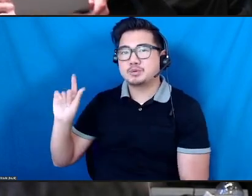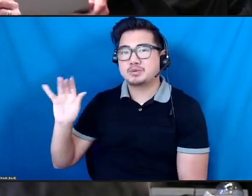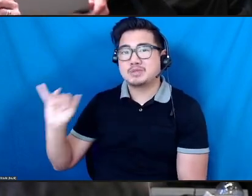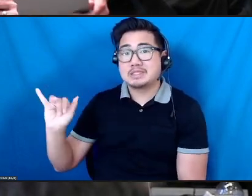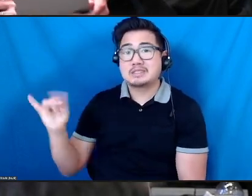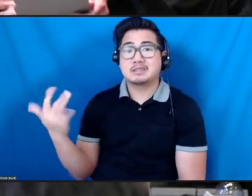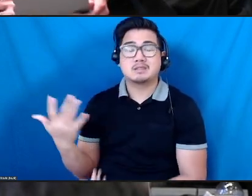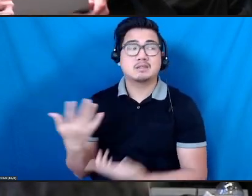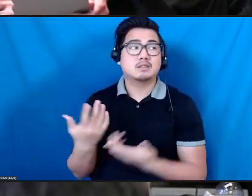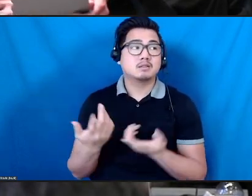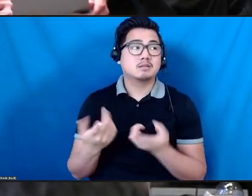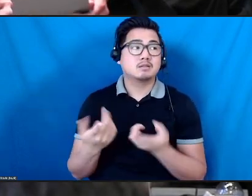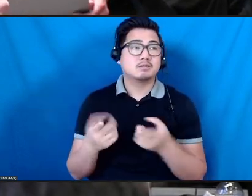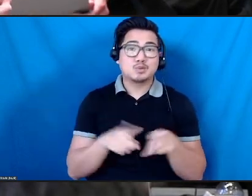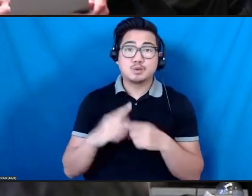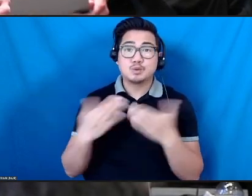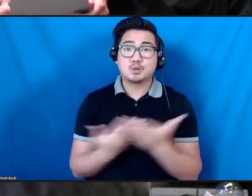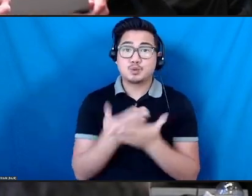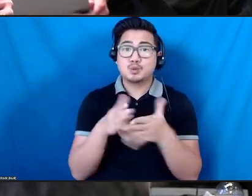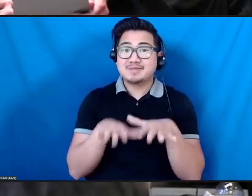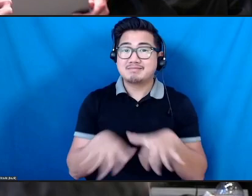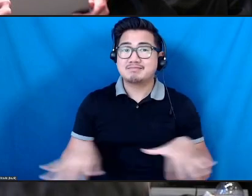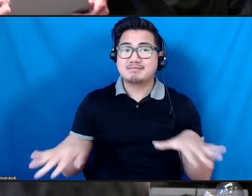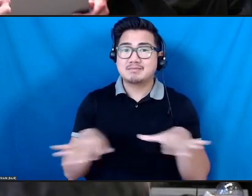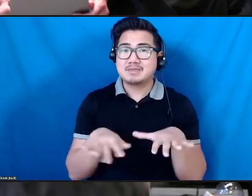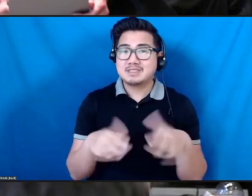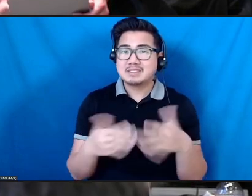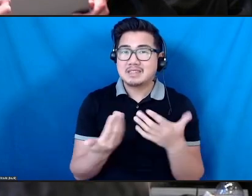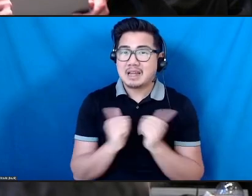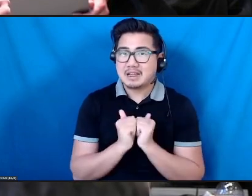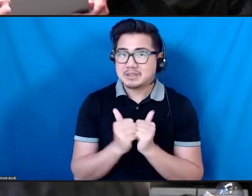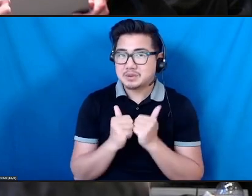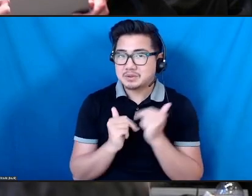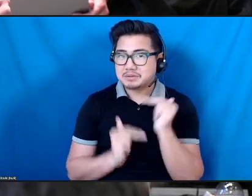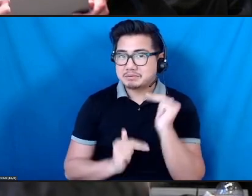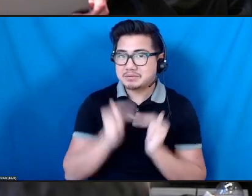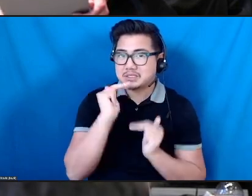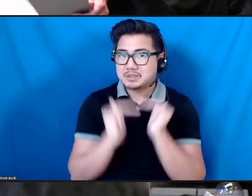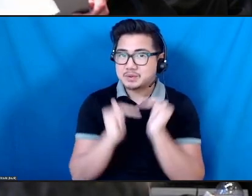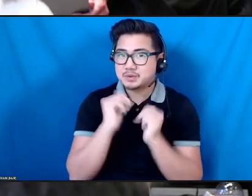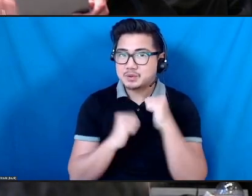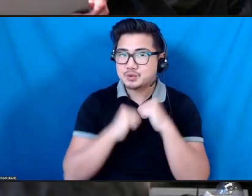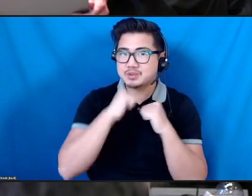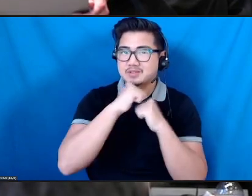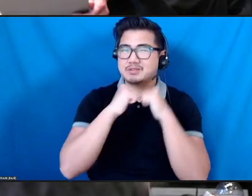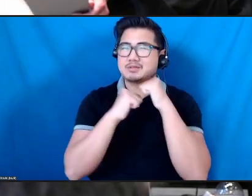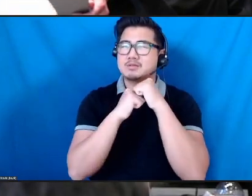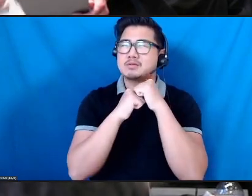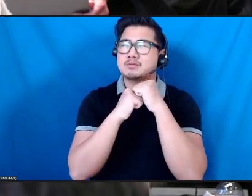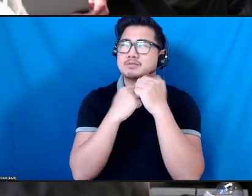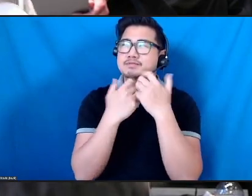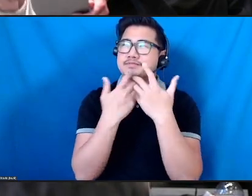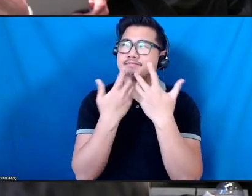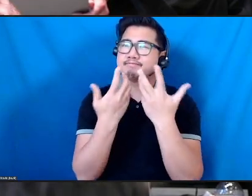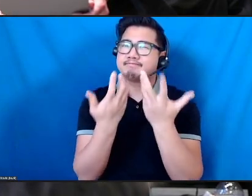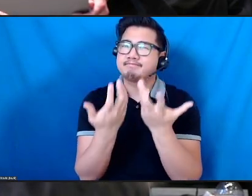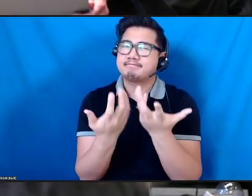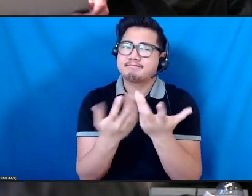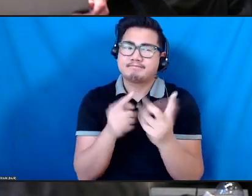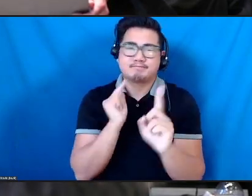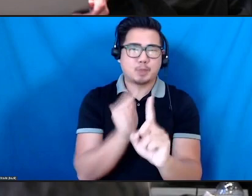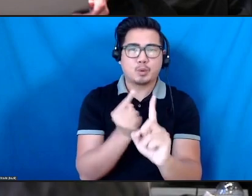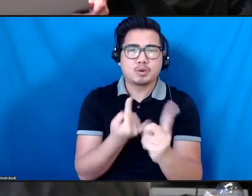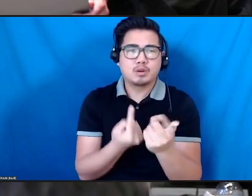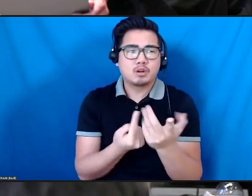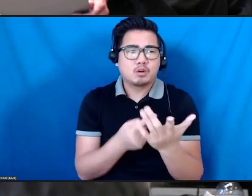how to build a structure that does, what can we offer? What can I, you know, hope to offer?